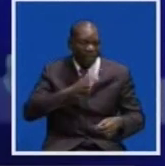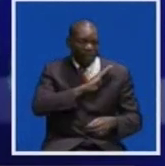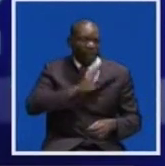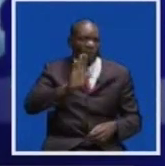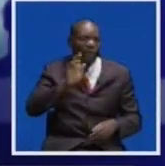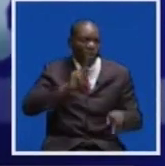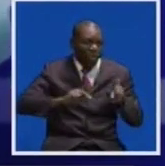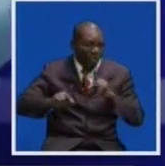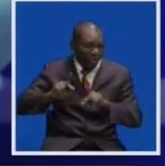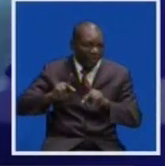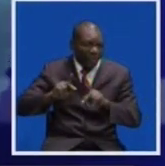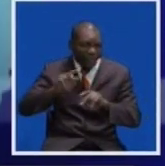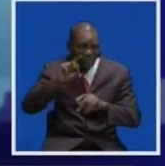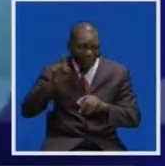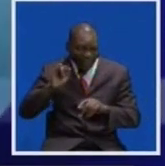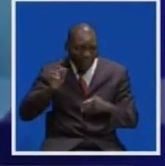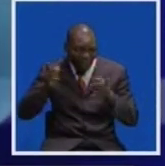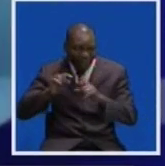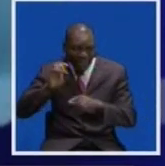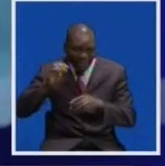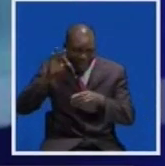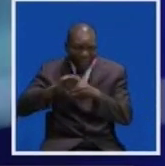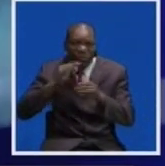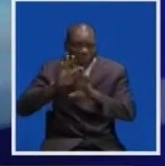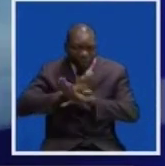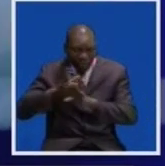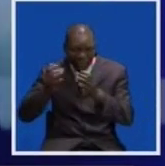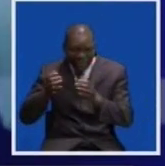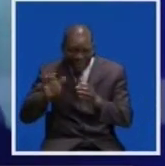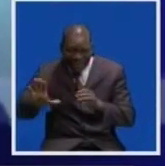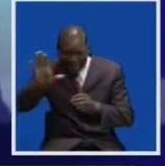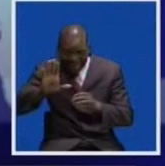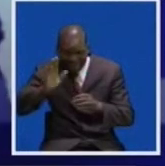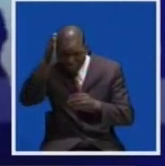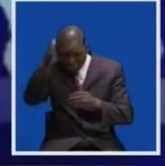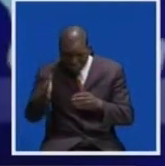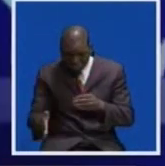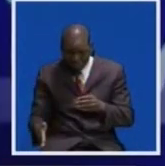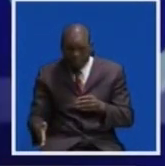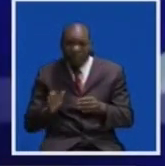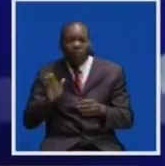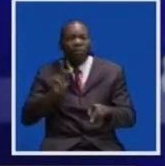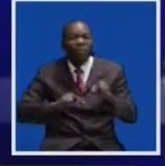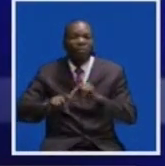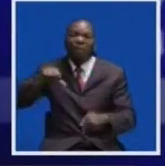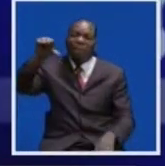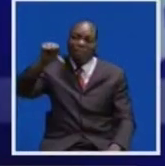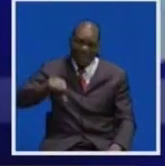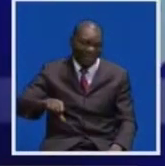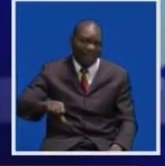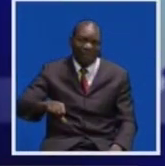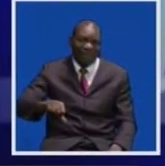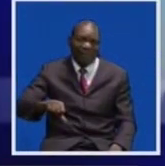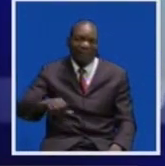delimitation exercise in Zambezi district. Chief Ishma says his subjects behaved badly in the presence of their leadership.